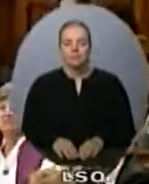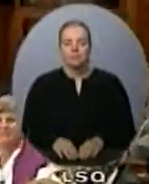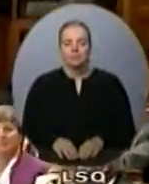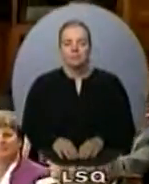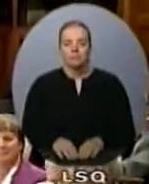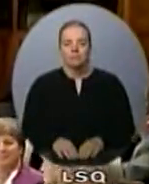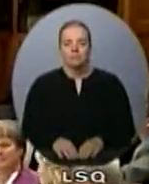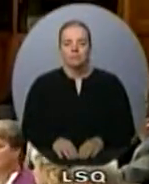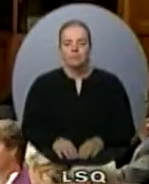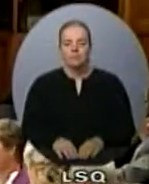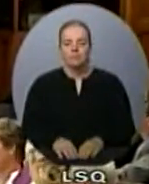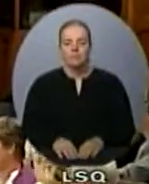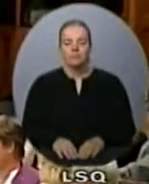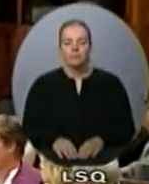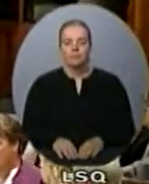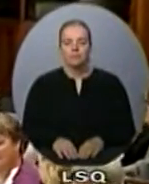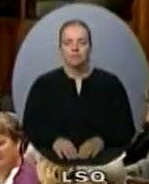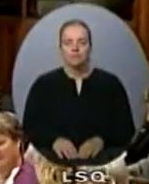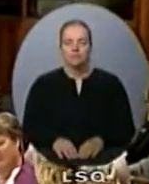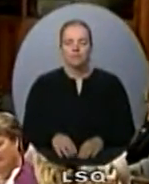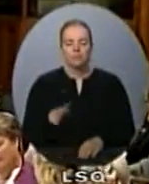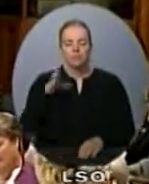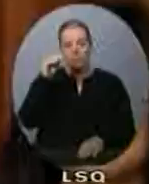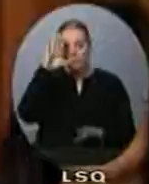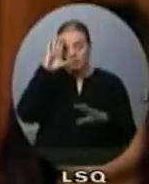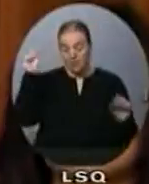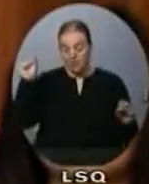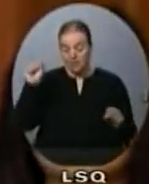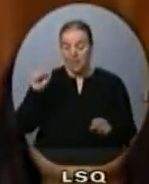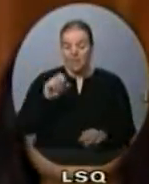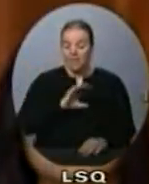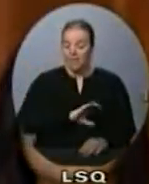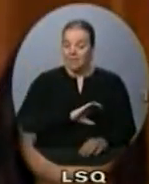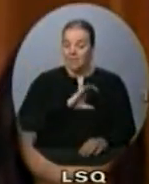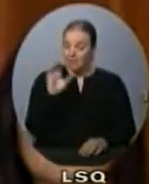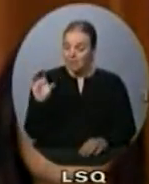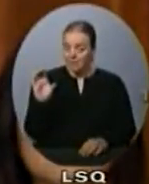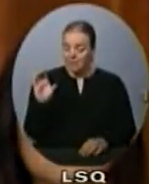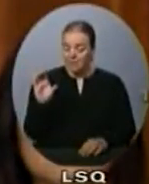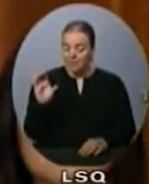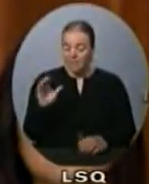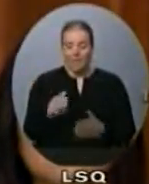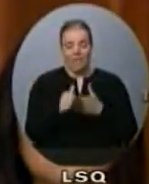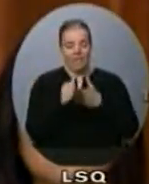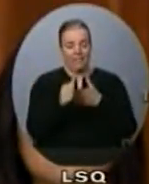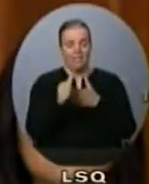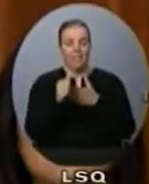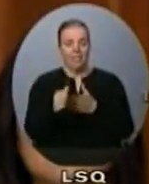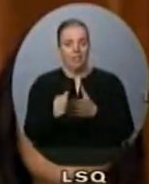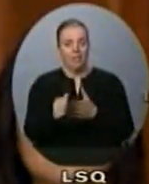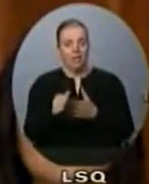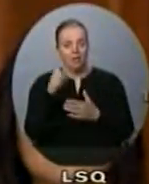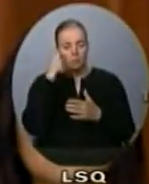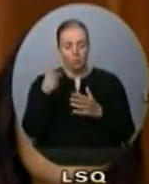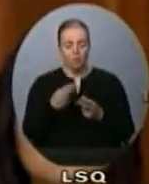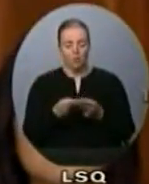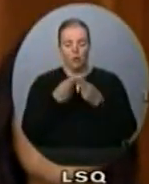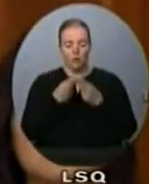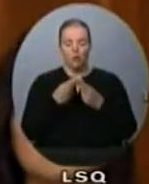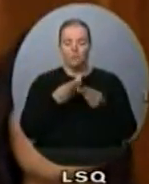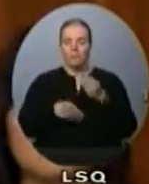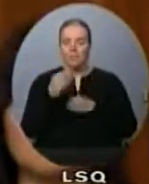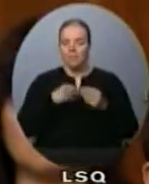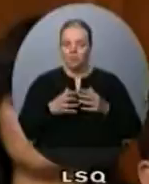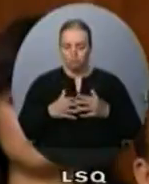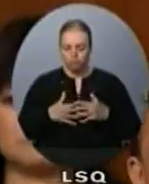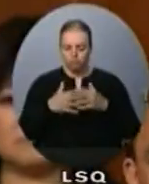Mr. Speaker, Canada has been a world leader as we continue along the path to economic recovery. Can the Parliamentary